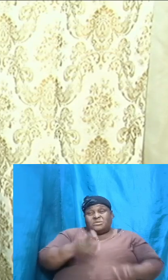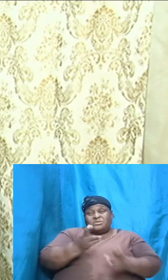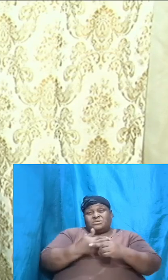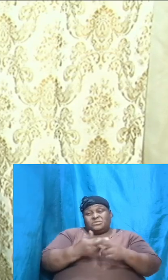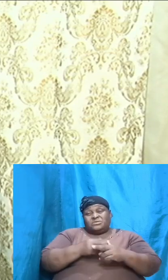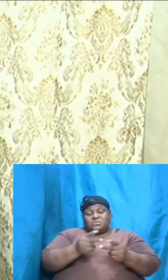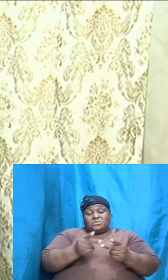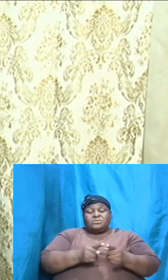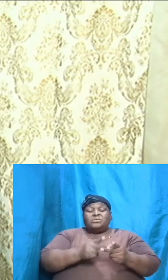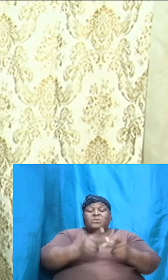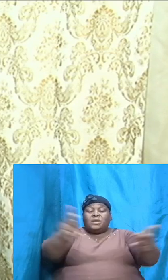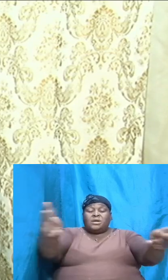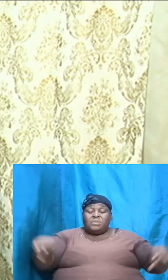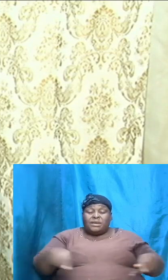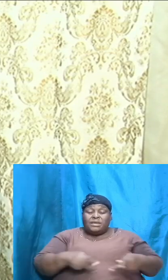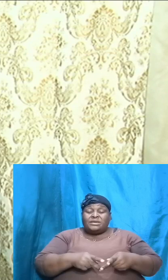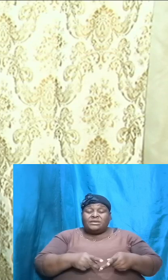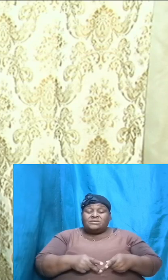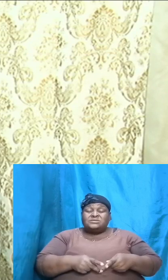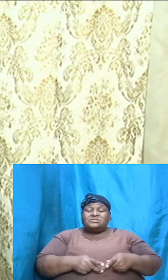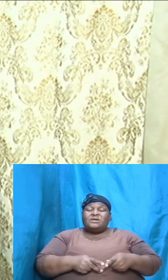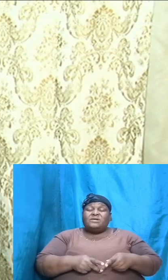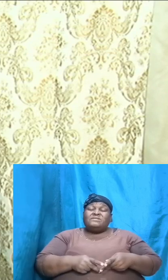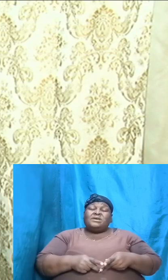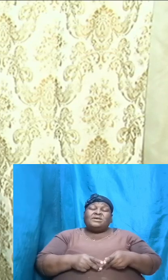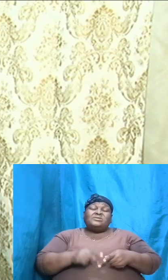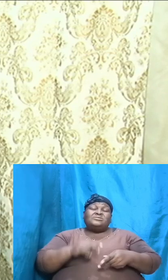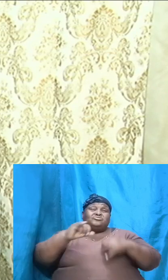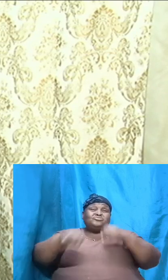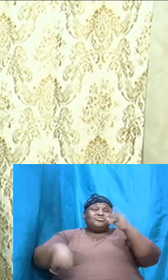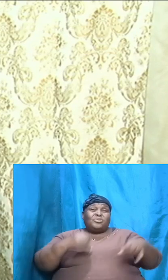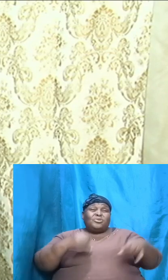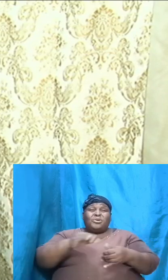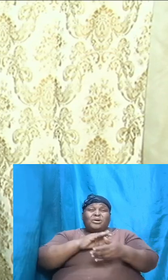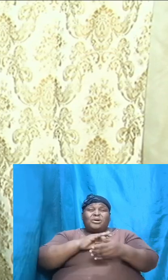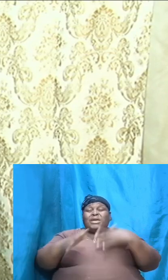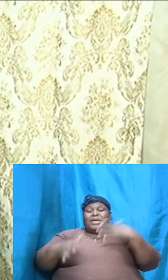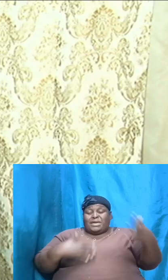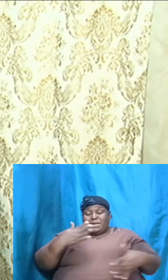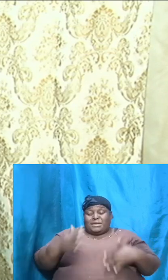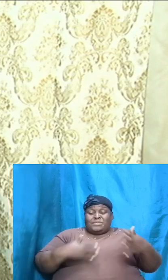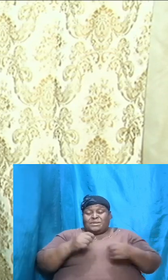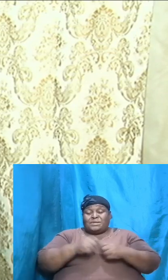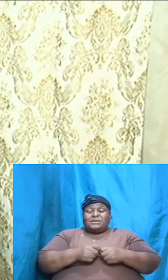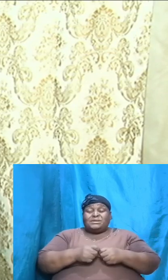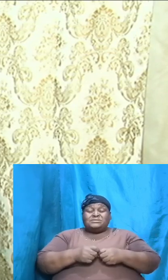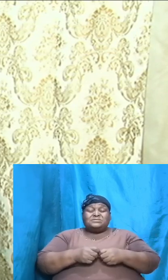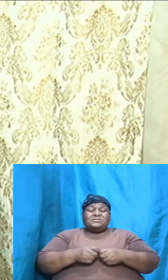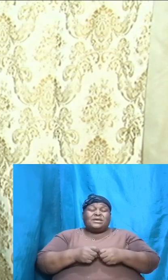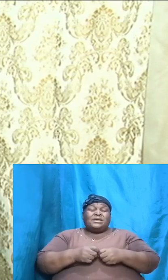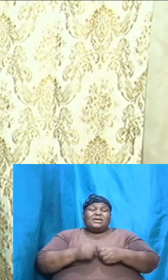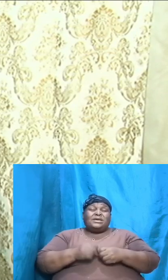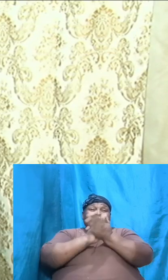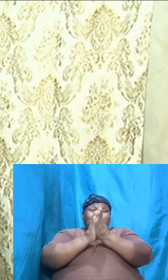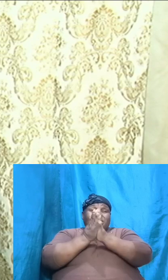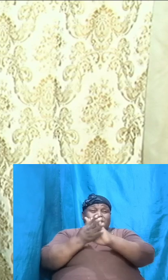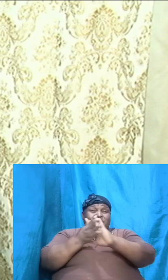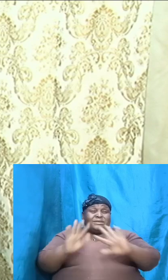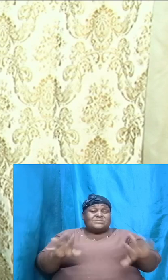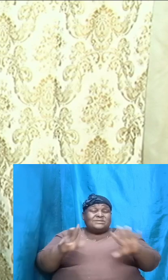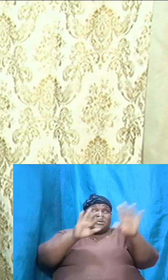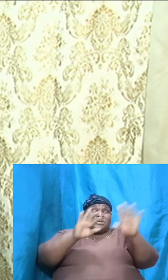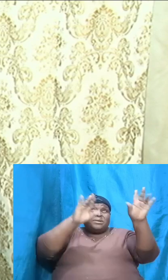of bliss and peace and joy and happiness. We see, for instance, in the